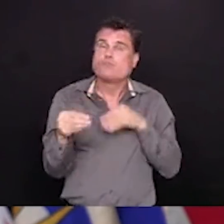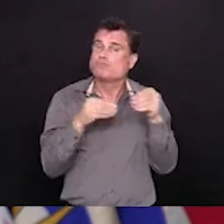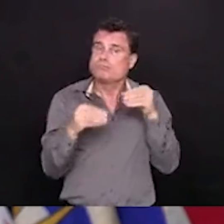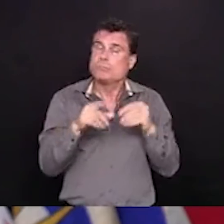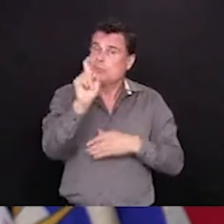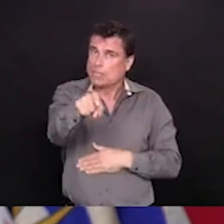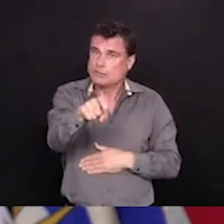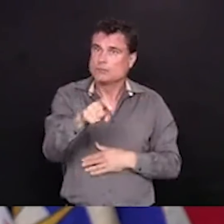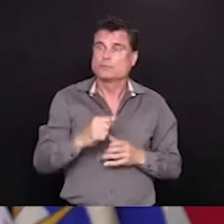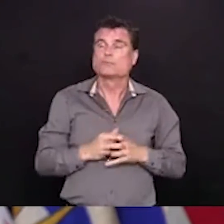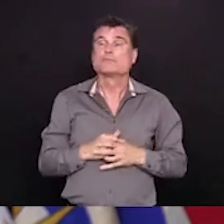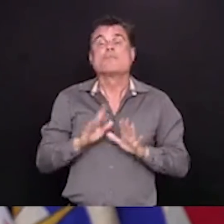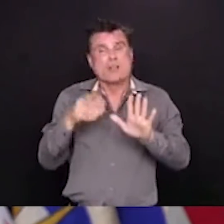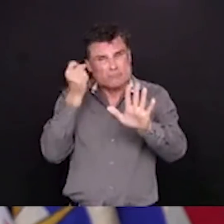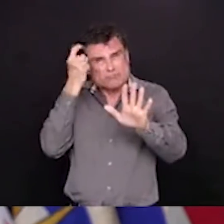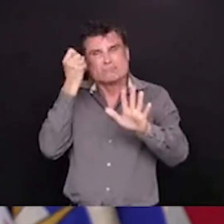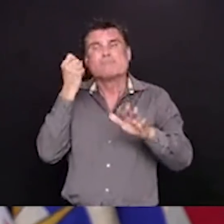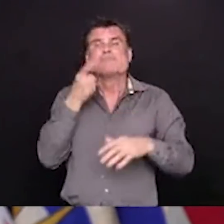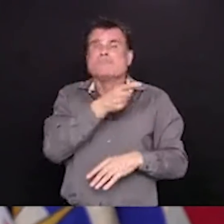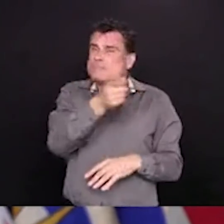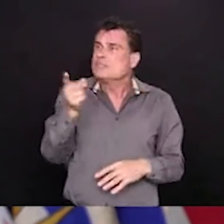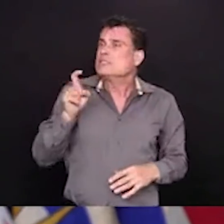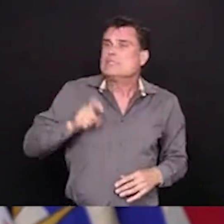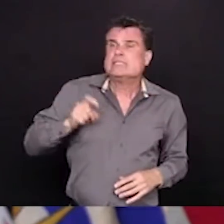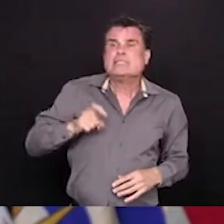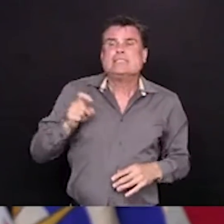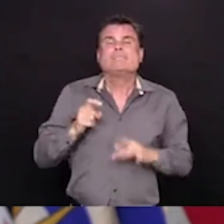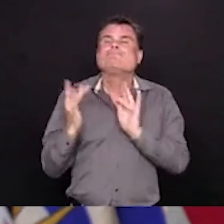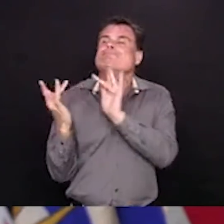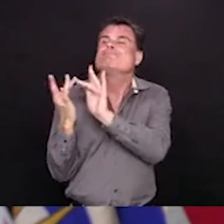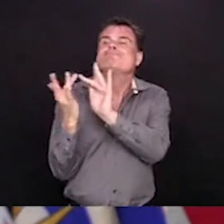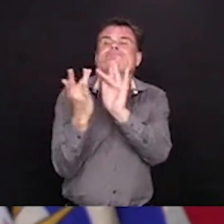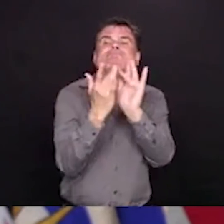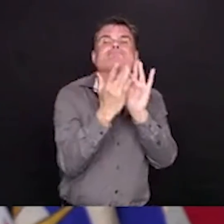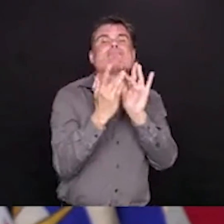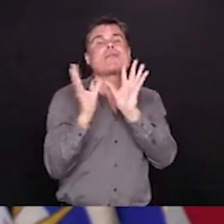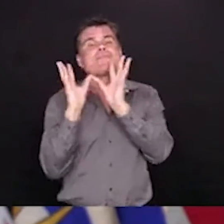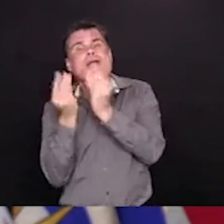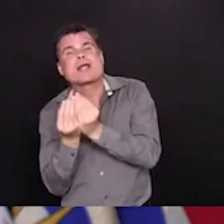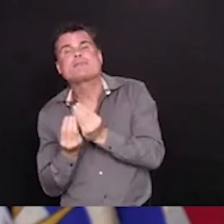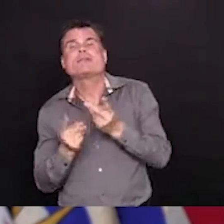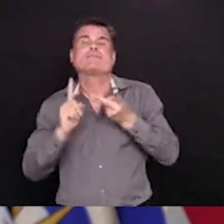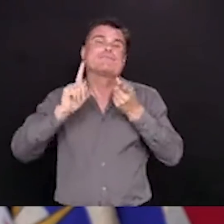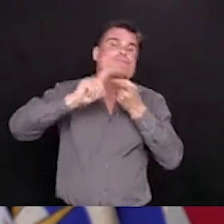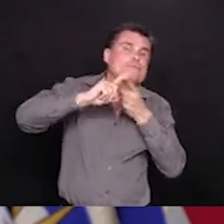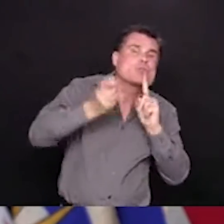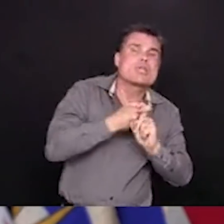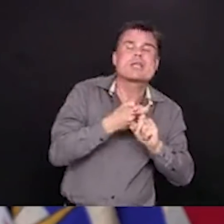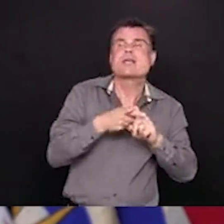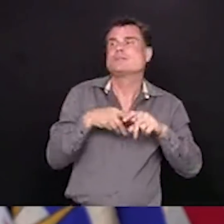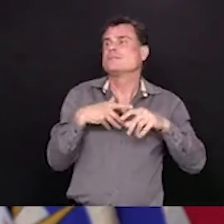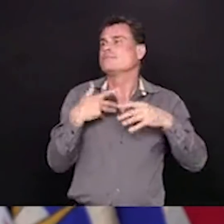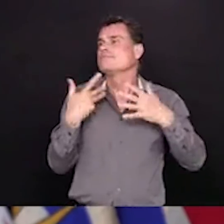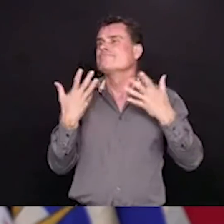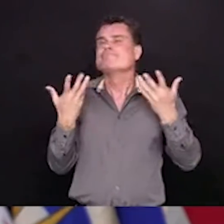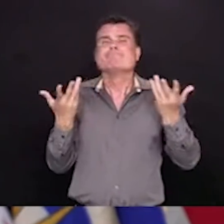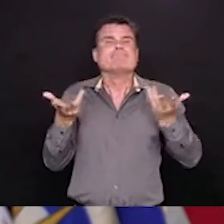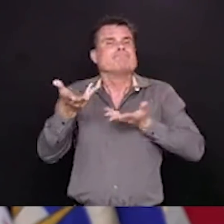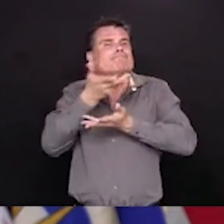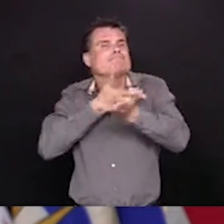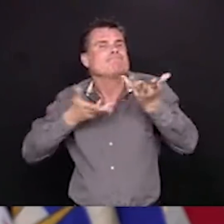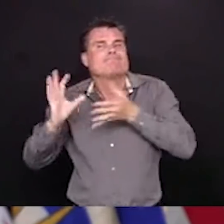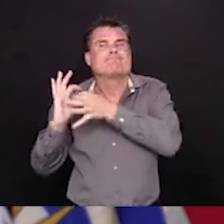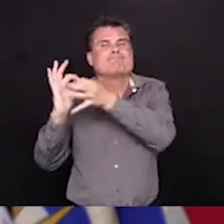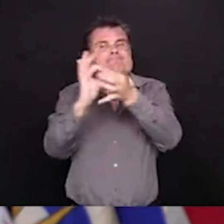our support networks in a way that we're not doing right now when we're still in the middle of the storm. Absolutely being